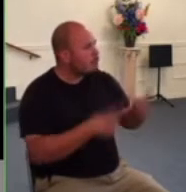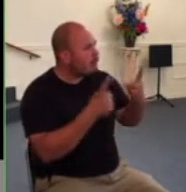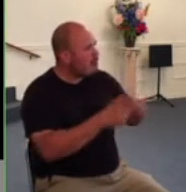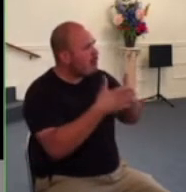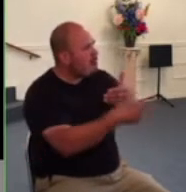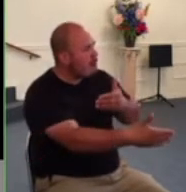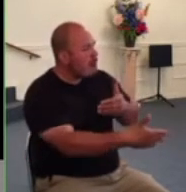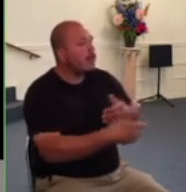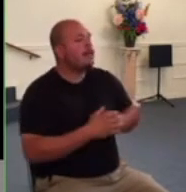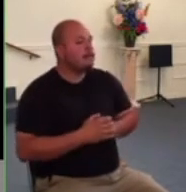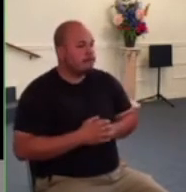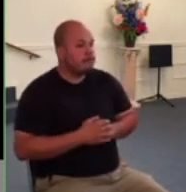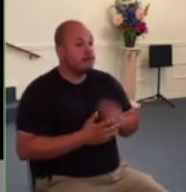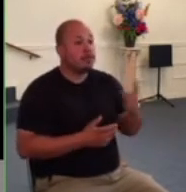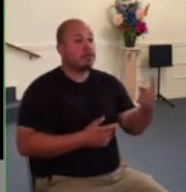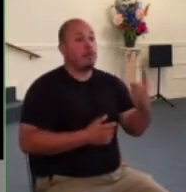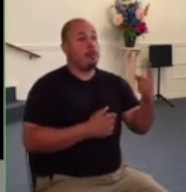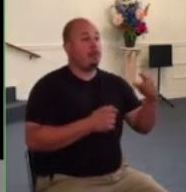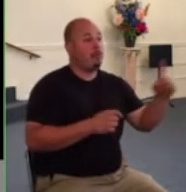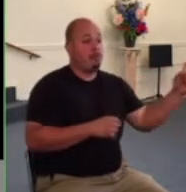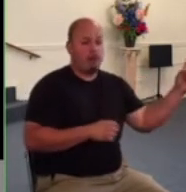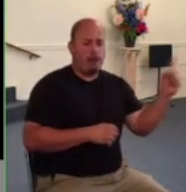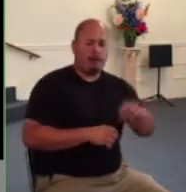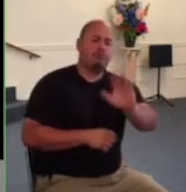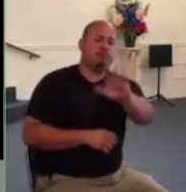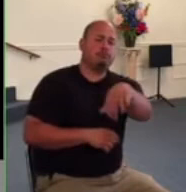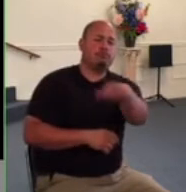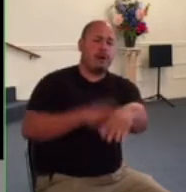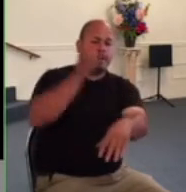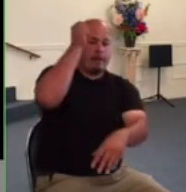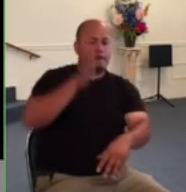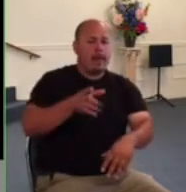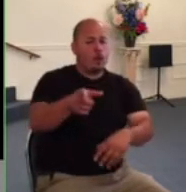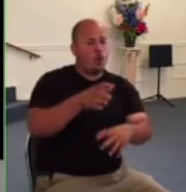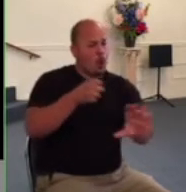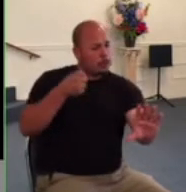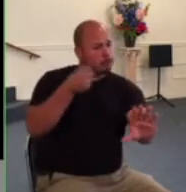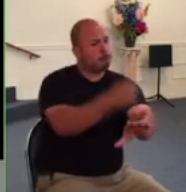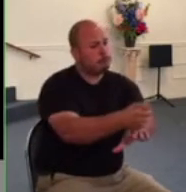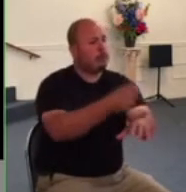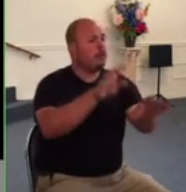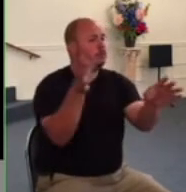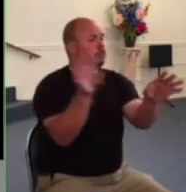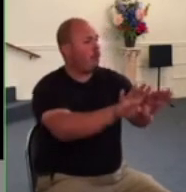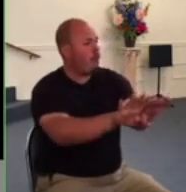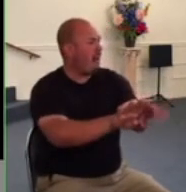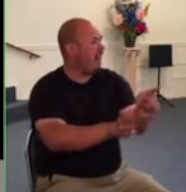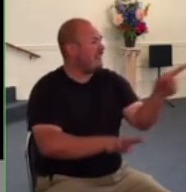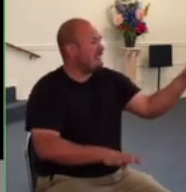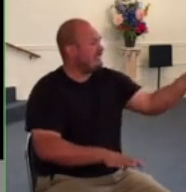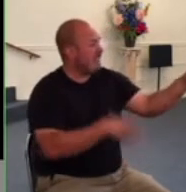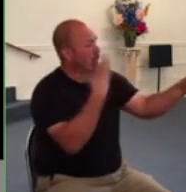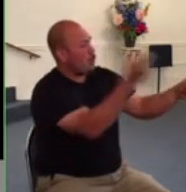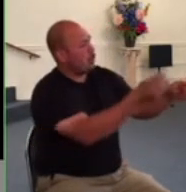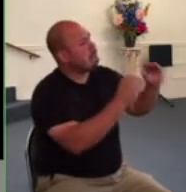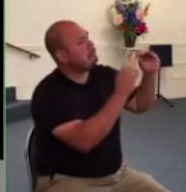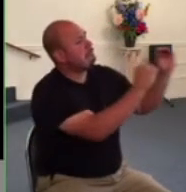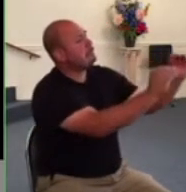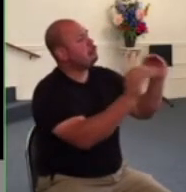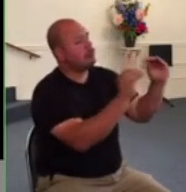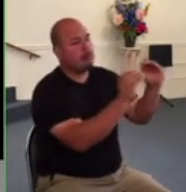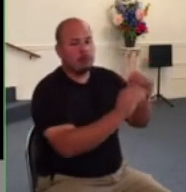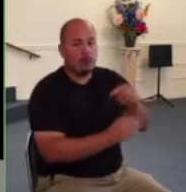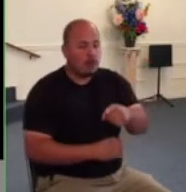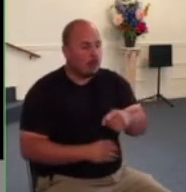said look the men you put in jail are standing in the temple courts teaching the people at that the captain went with his officers